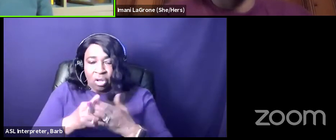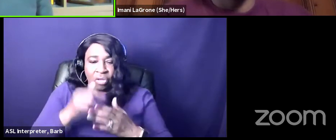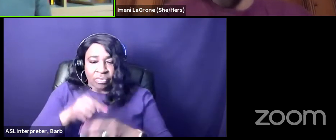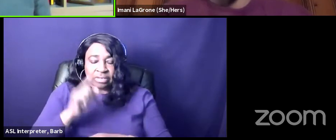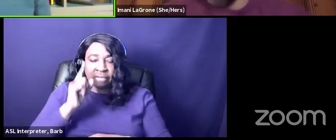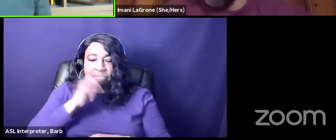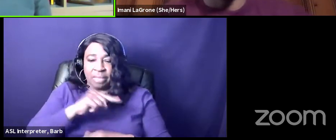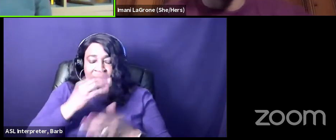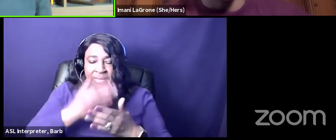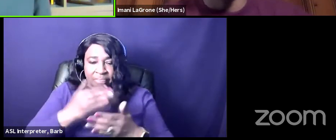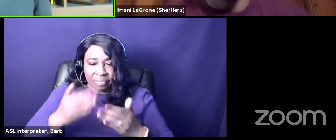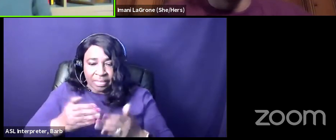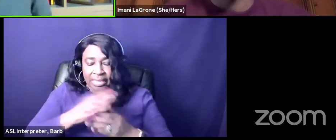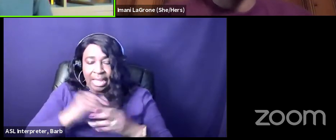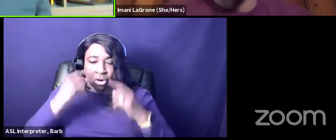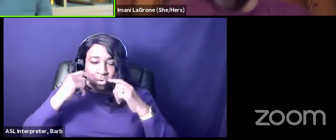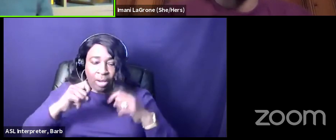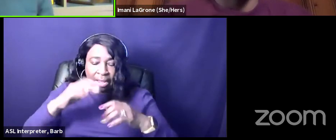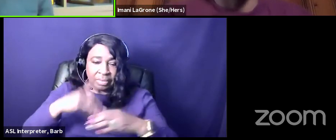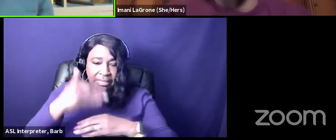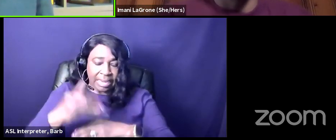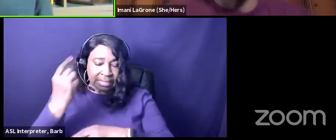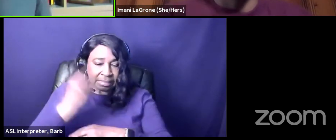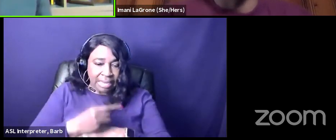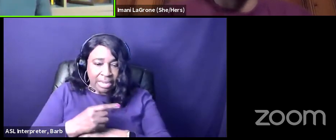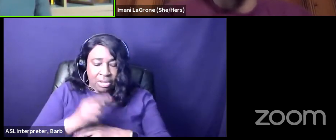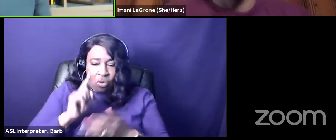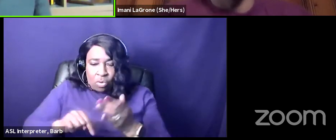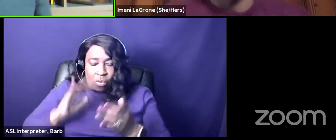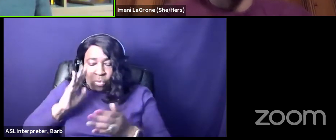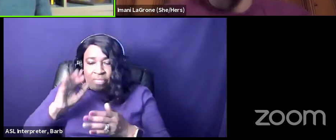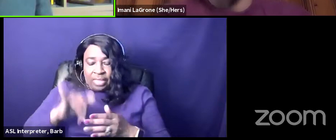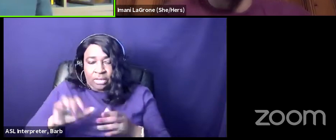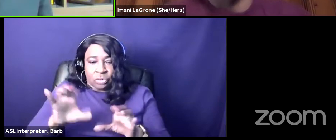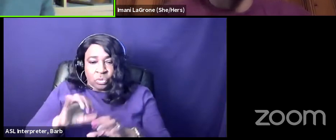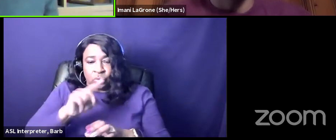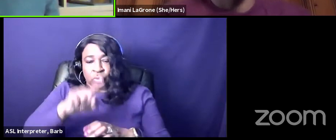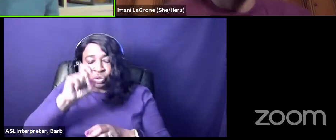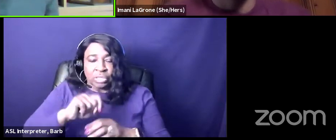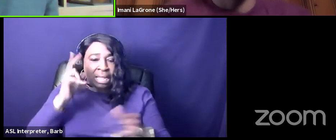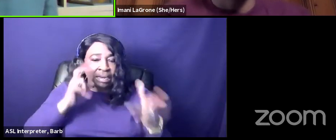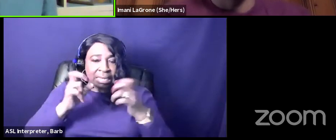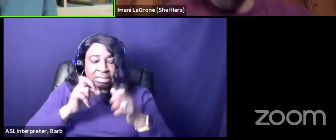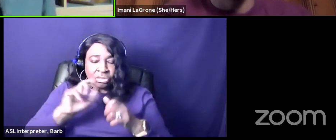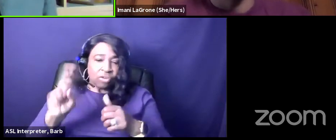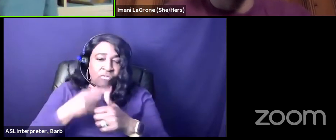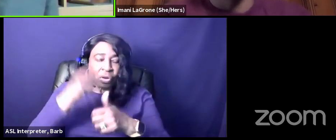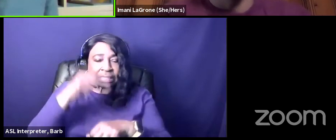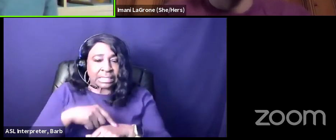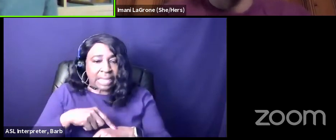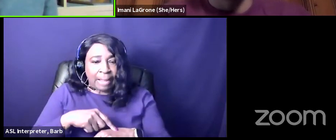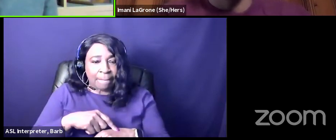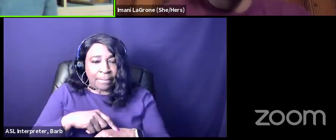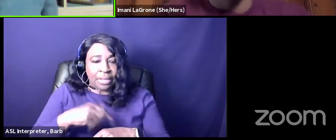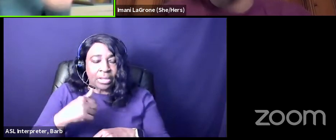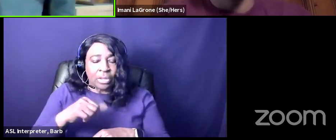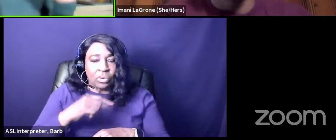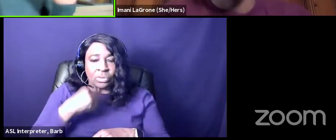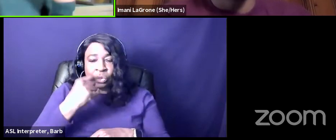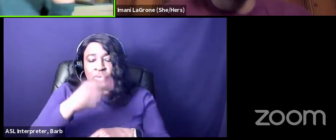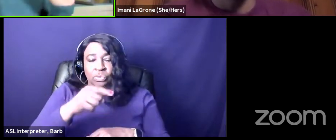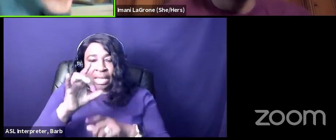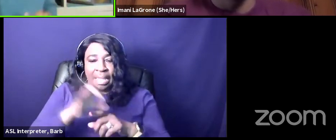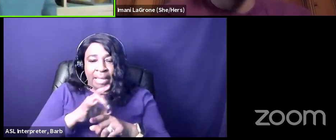wearing and crying the next day what's that gonna do you should have listened the first time right when we told you eight months leading up to this